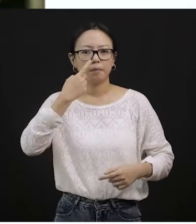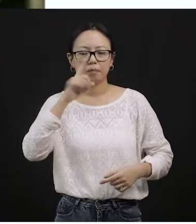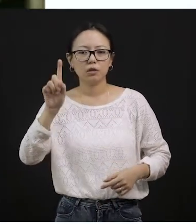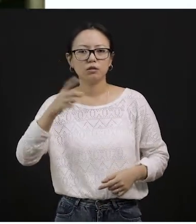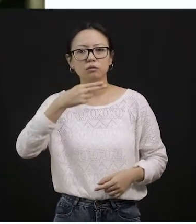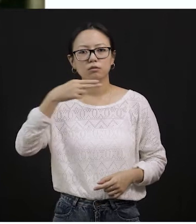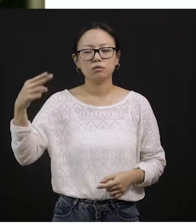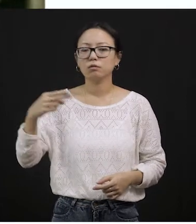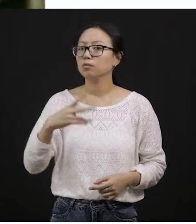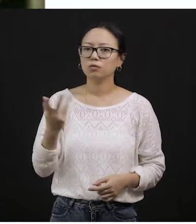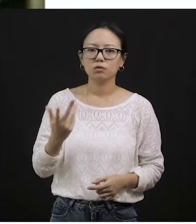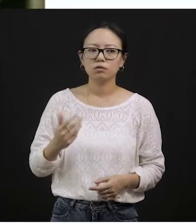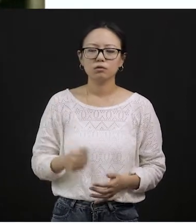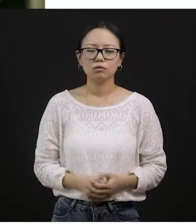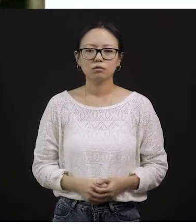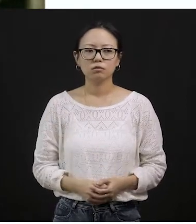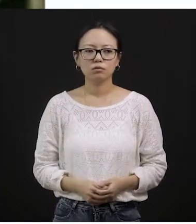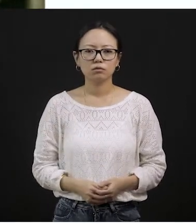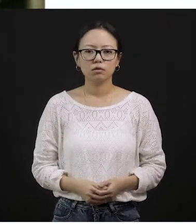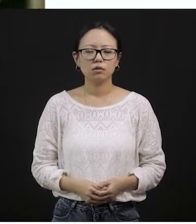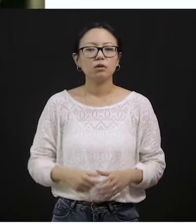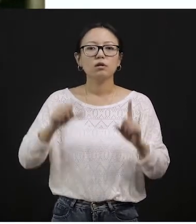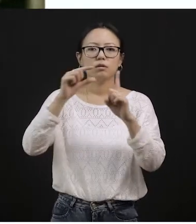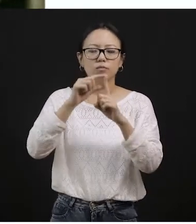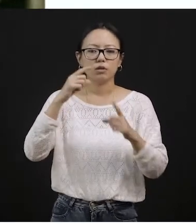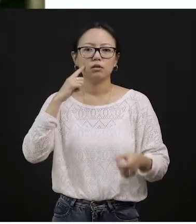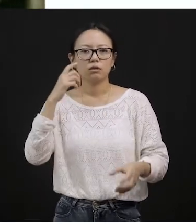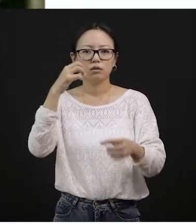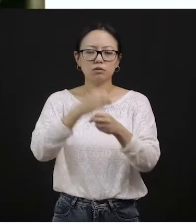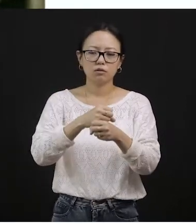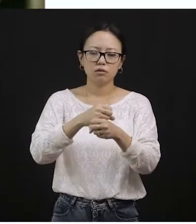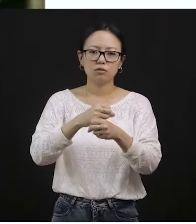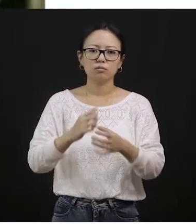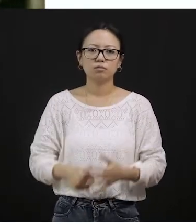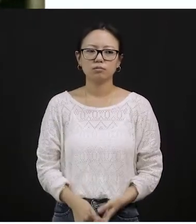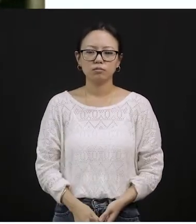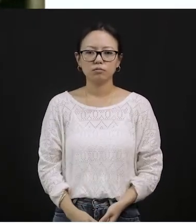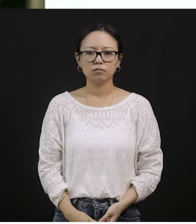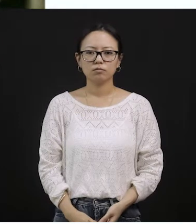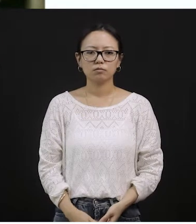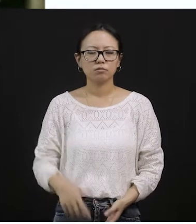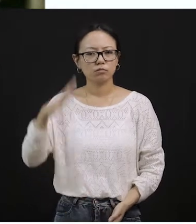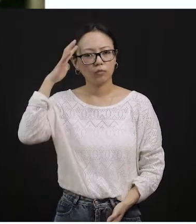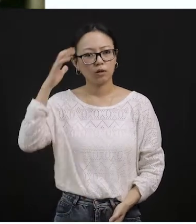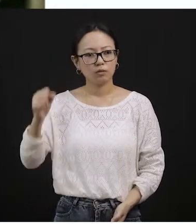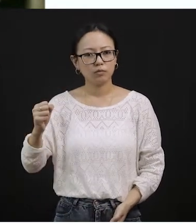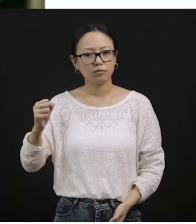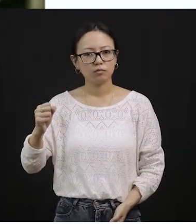mother of a piglet looks like and this is a pig, P-I-G, pig, okay? Remember,